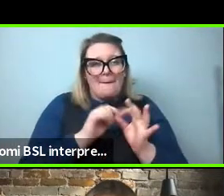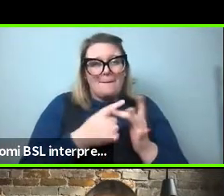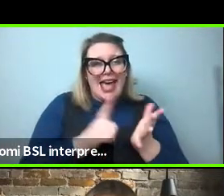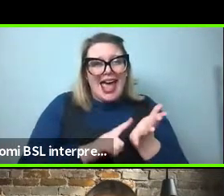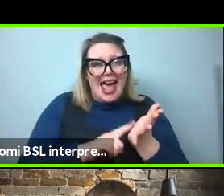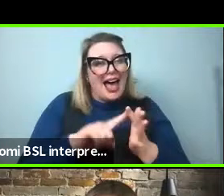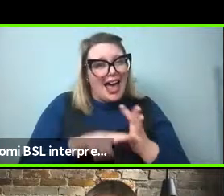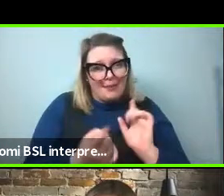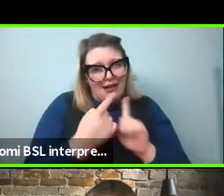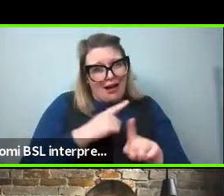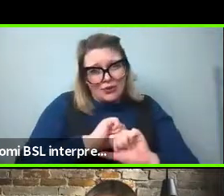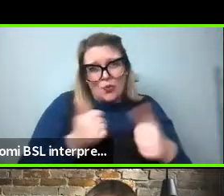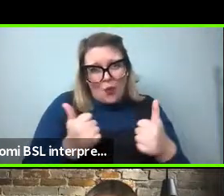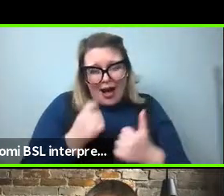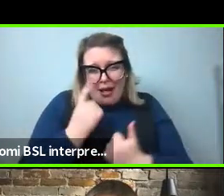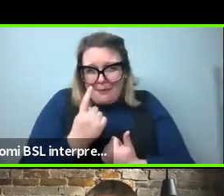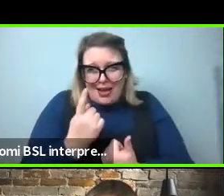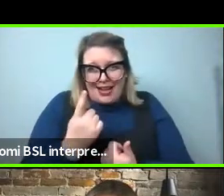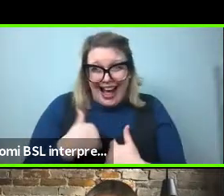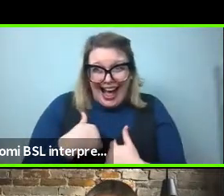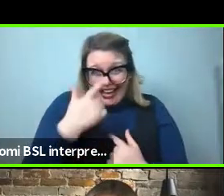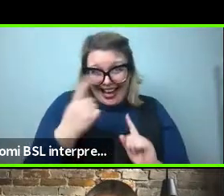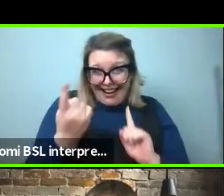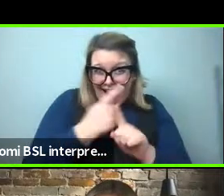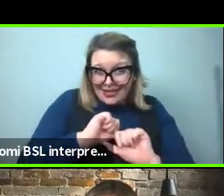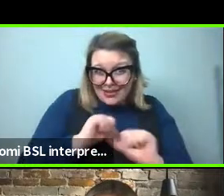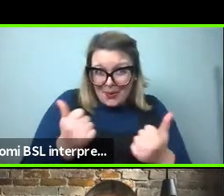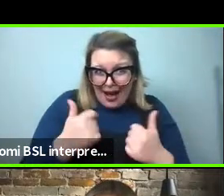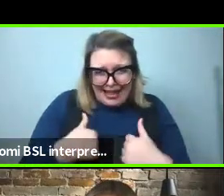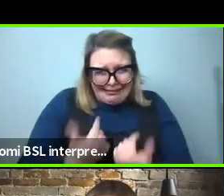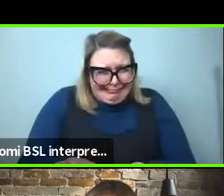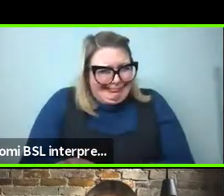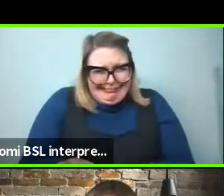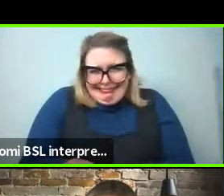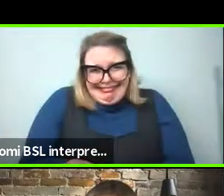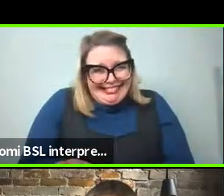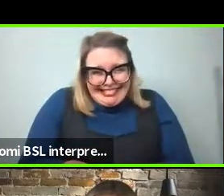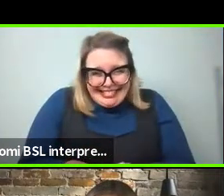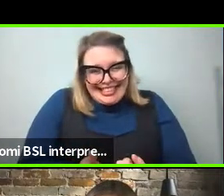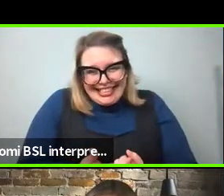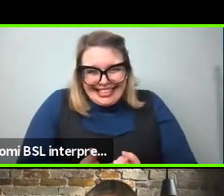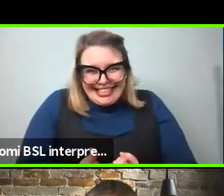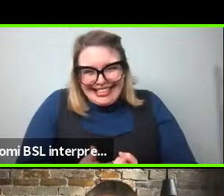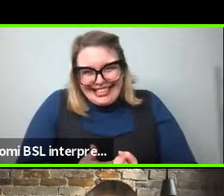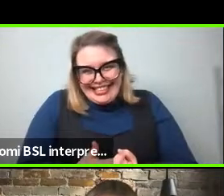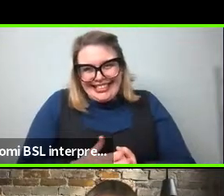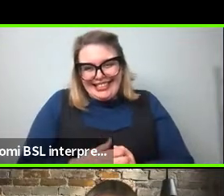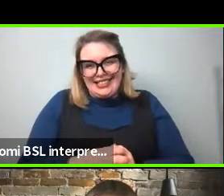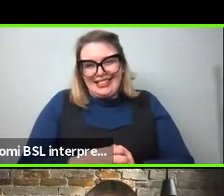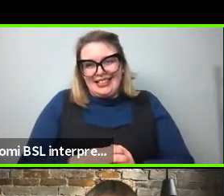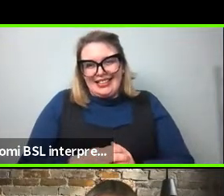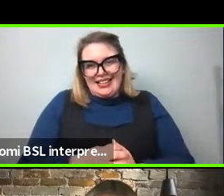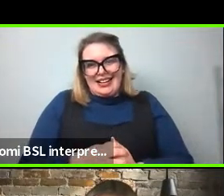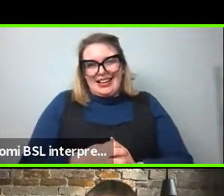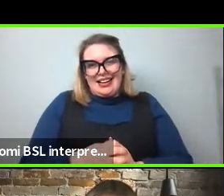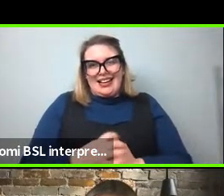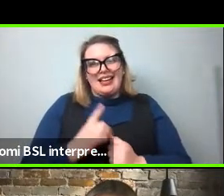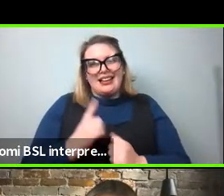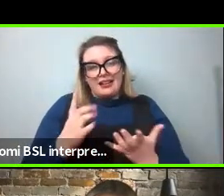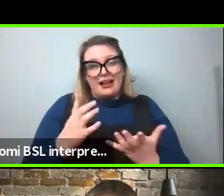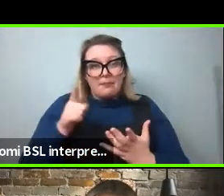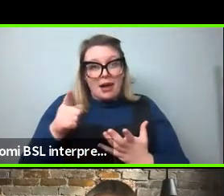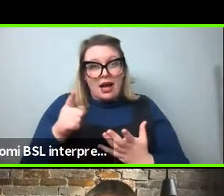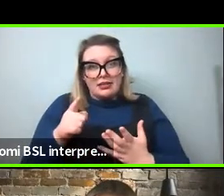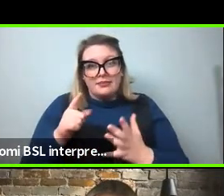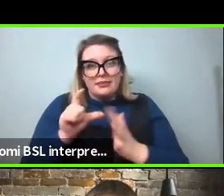I don't, I'm not sure if I can do it perfectly here. And so, but the, but you know, it's the, the examples